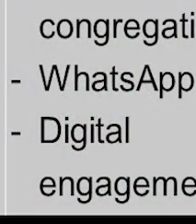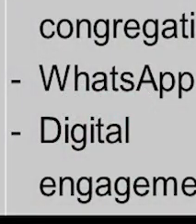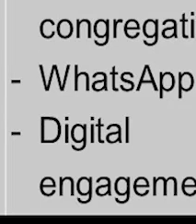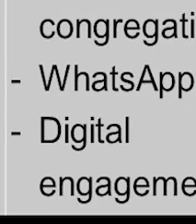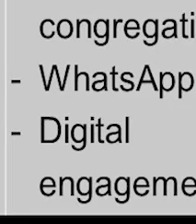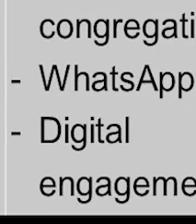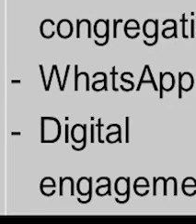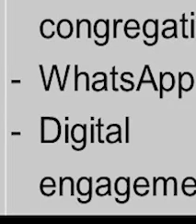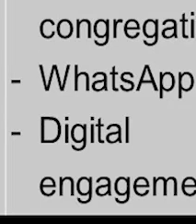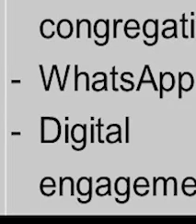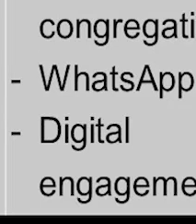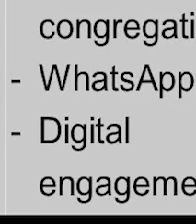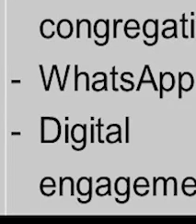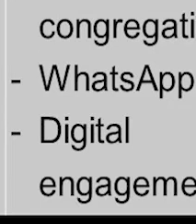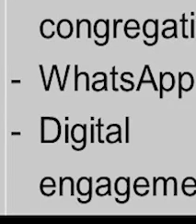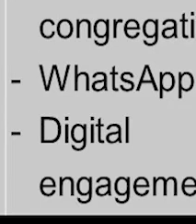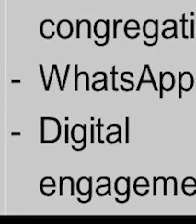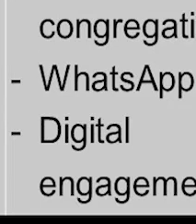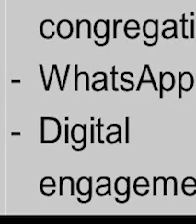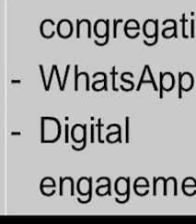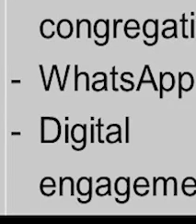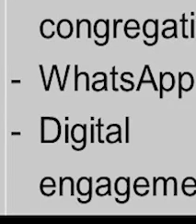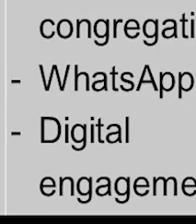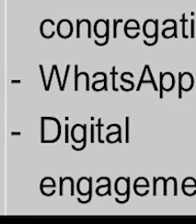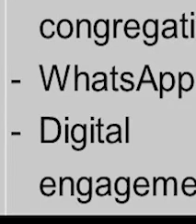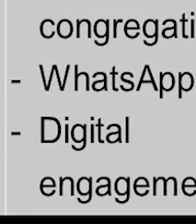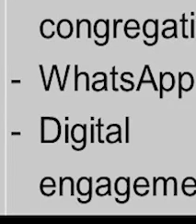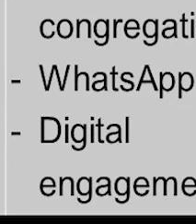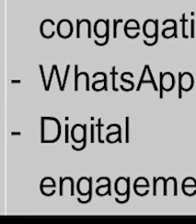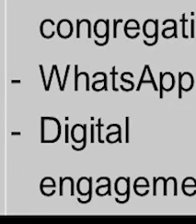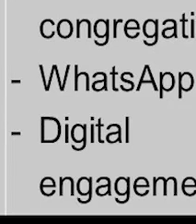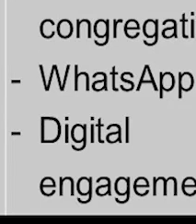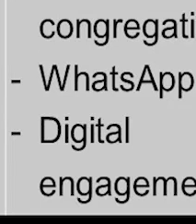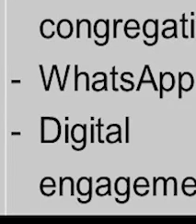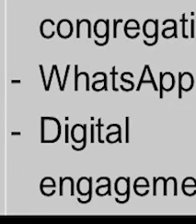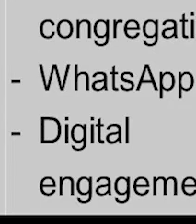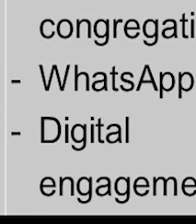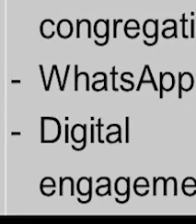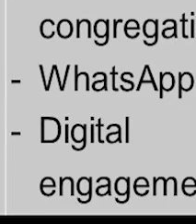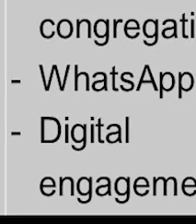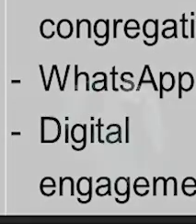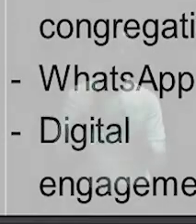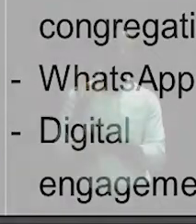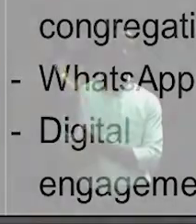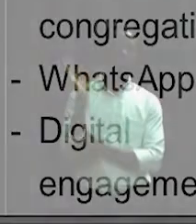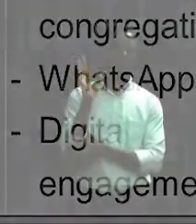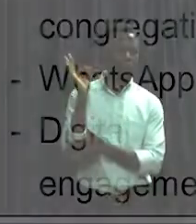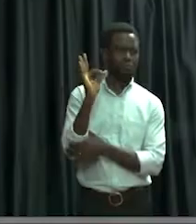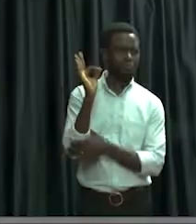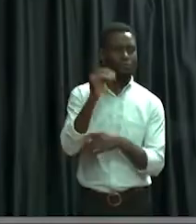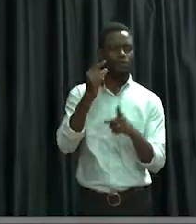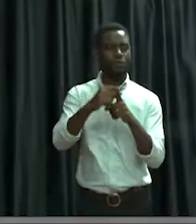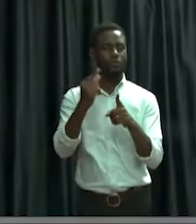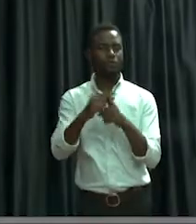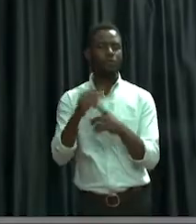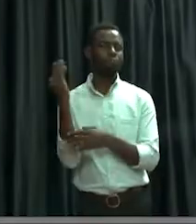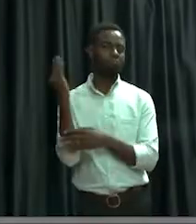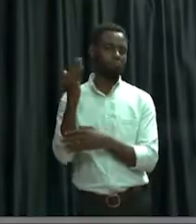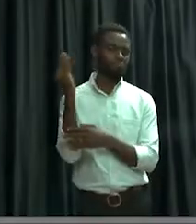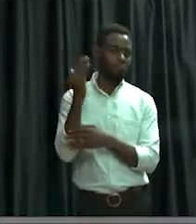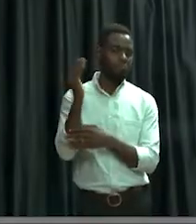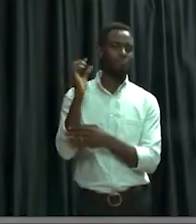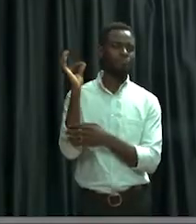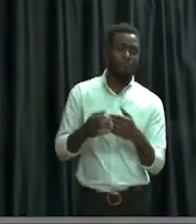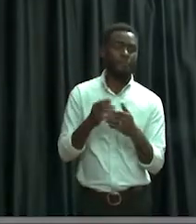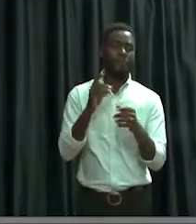and look after their needs in congregational care. Then we also organize church services to preach the word and minister to